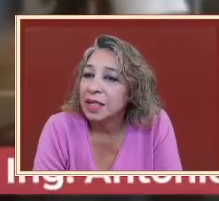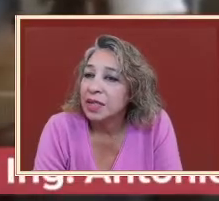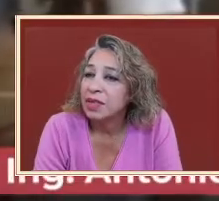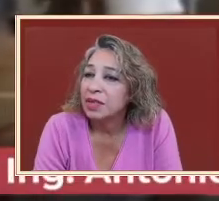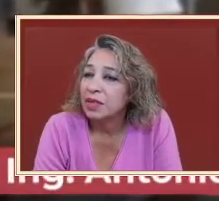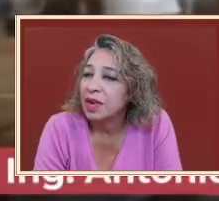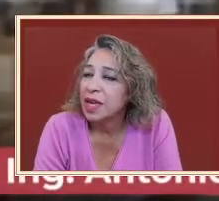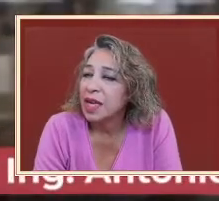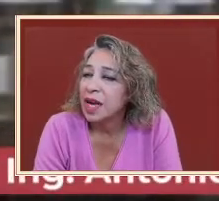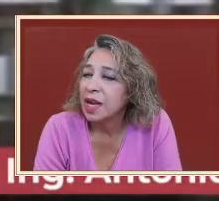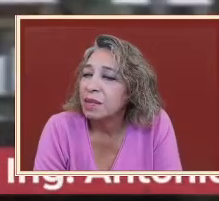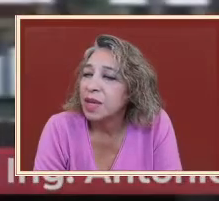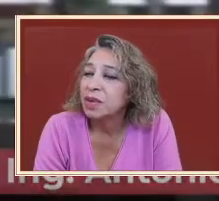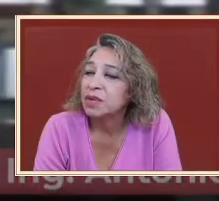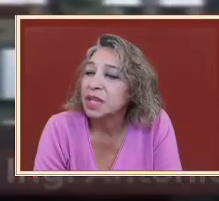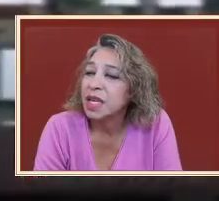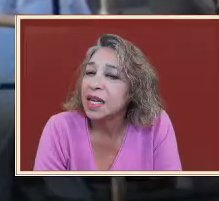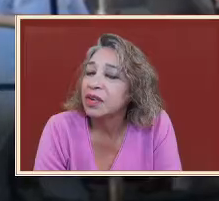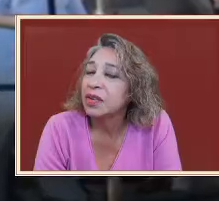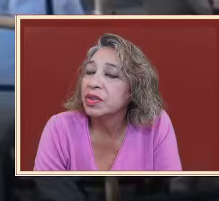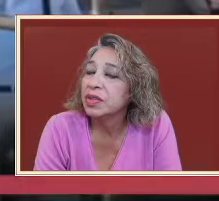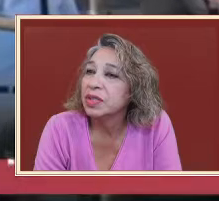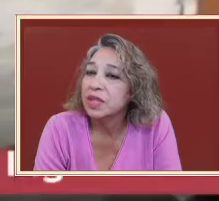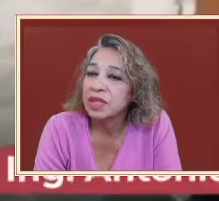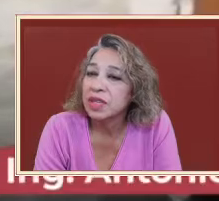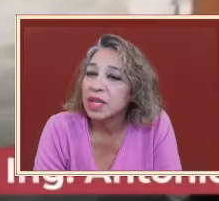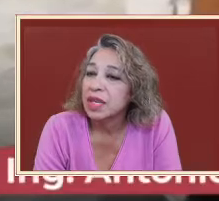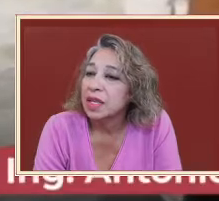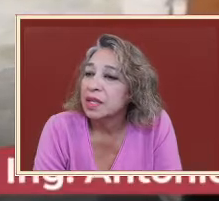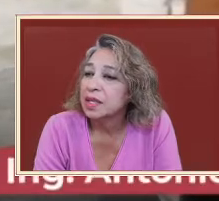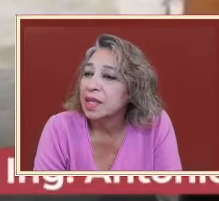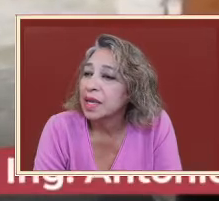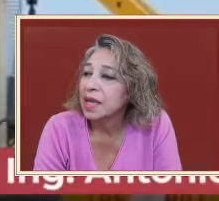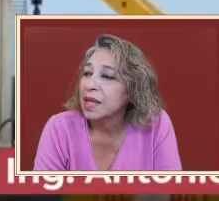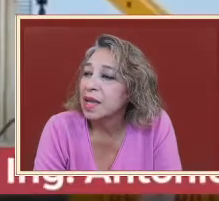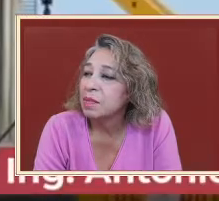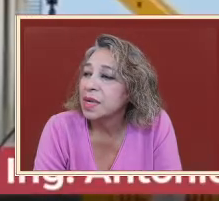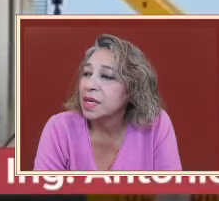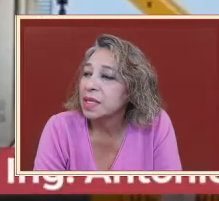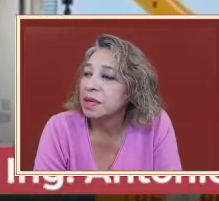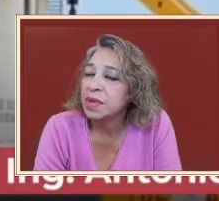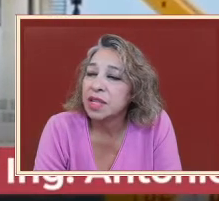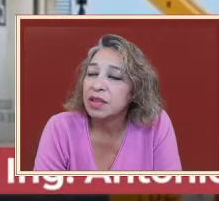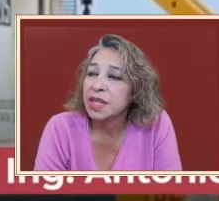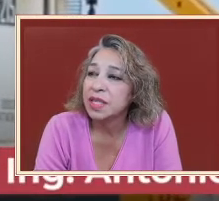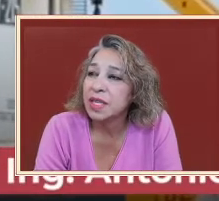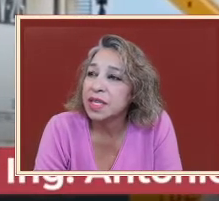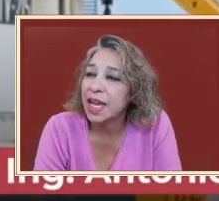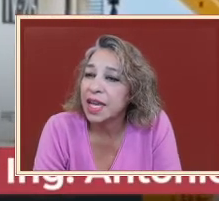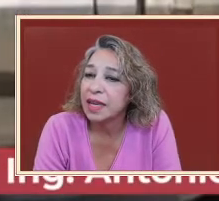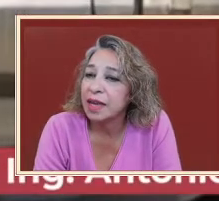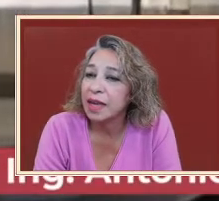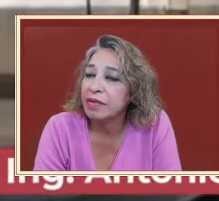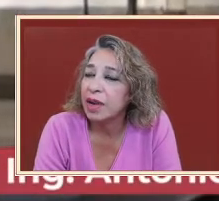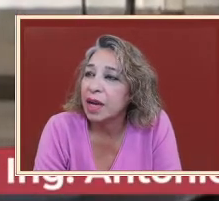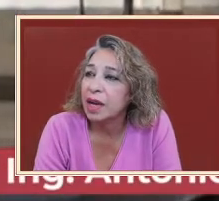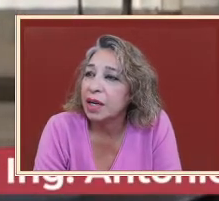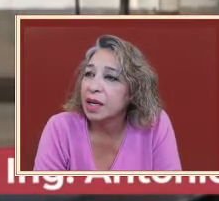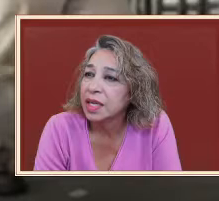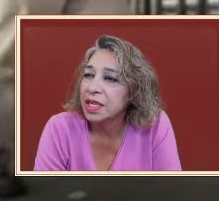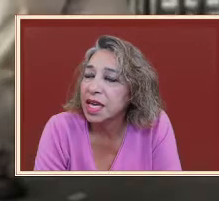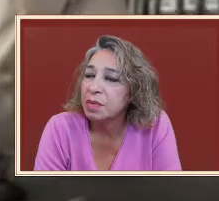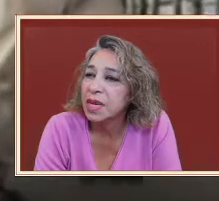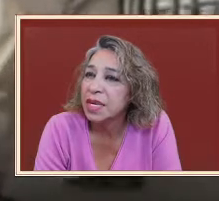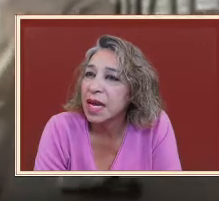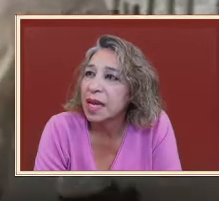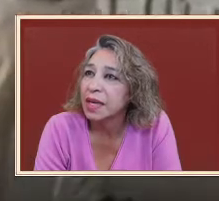Ignacio Dovali Jaime Salina Cruz Tanque de Amanecimiento that's a tank of a